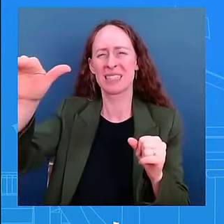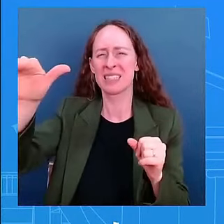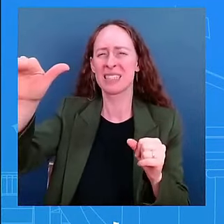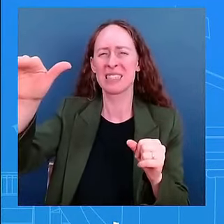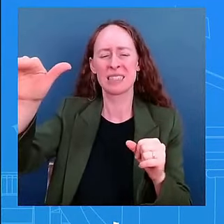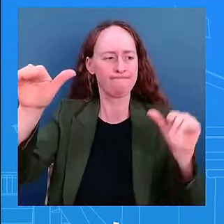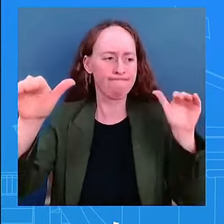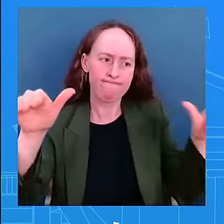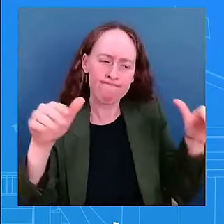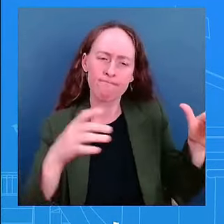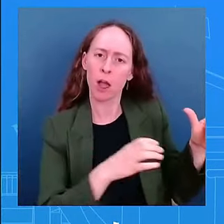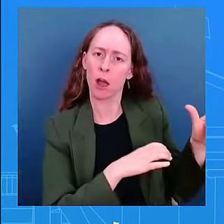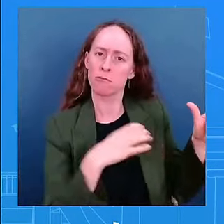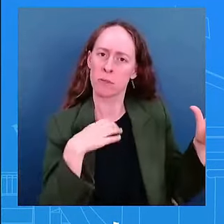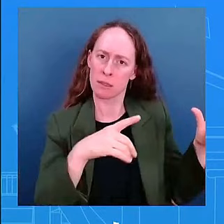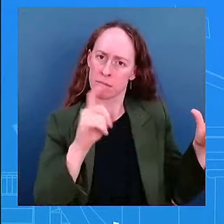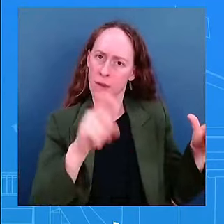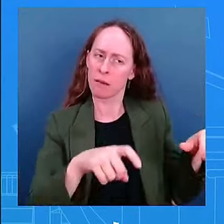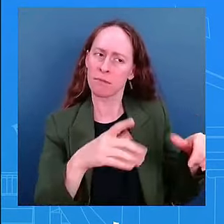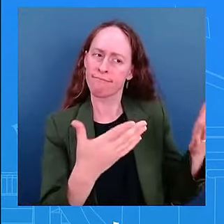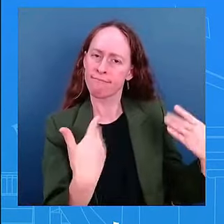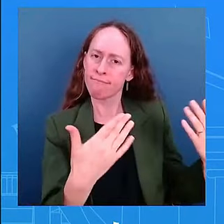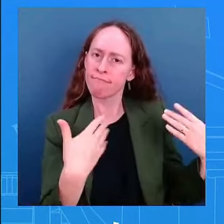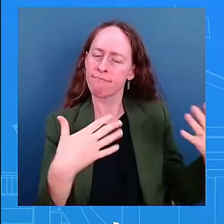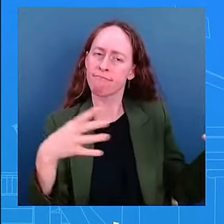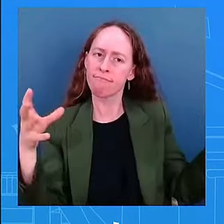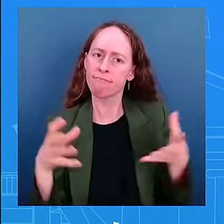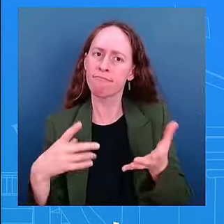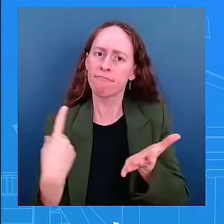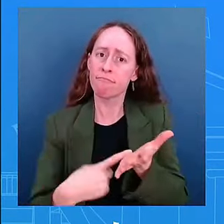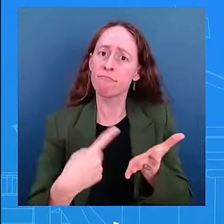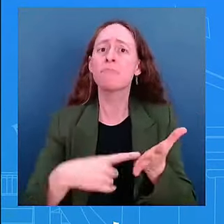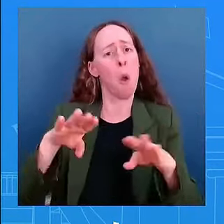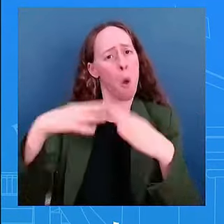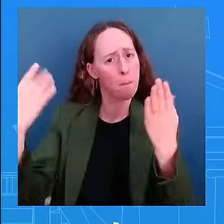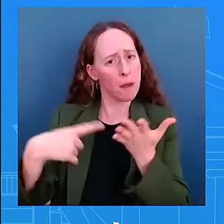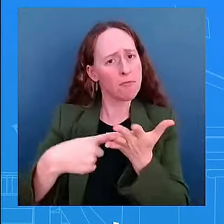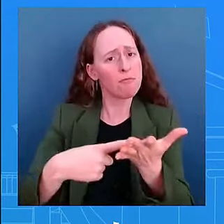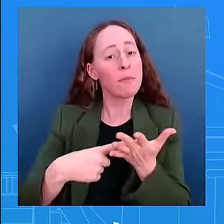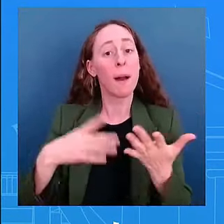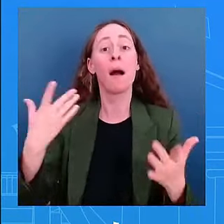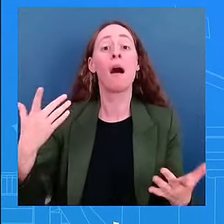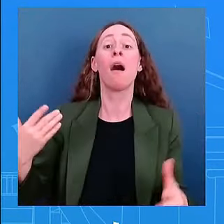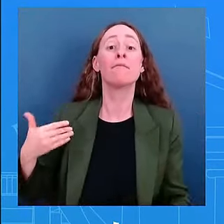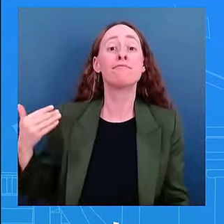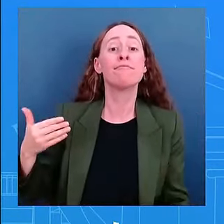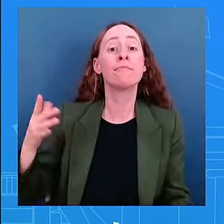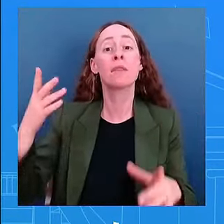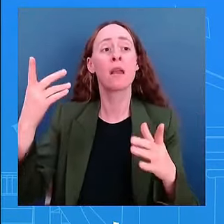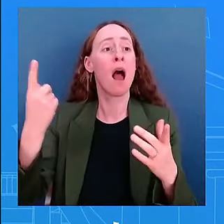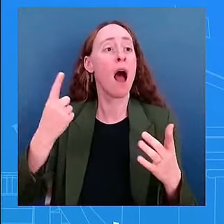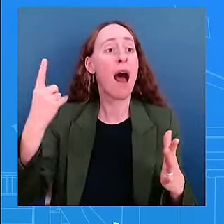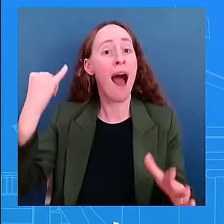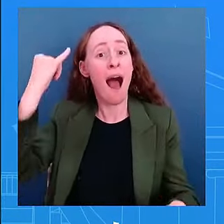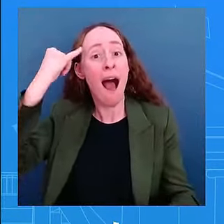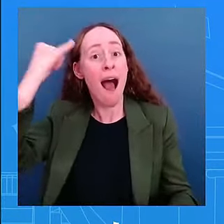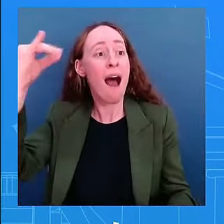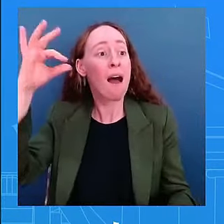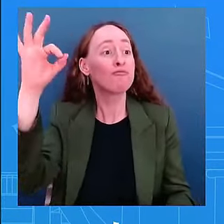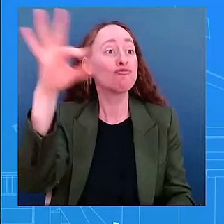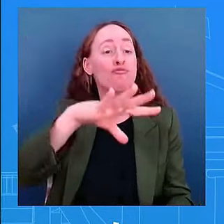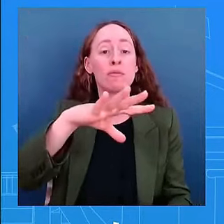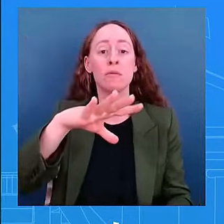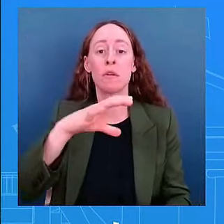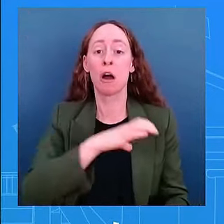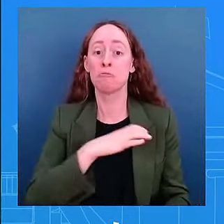as we've seen many as many times as the president introduced a legislation or some ideas on how the direction of the legislation that's important